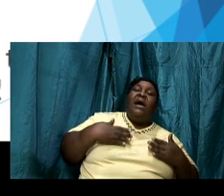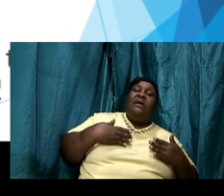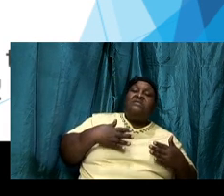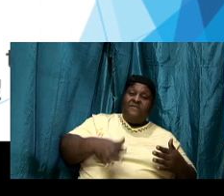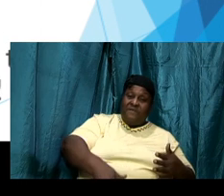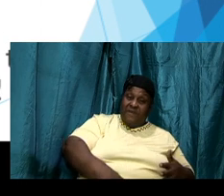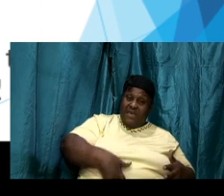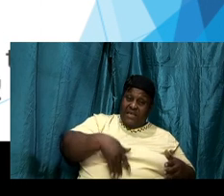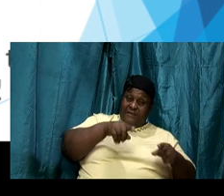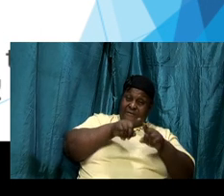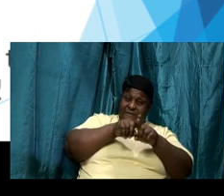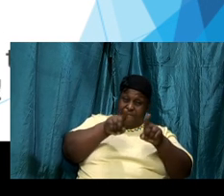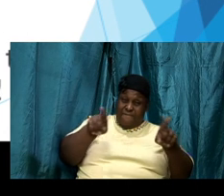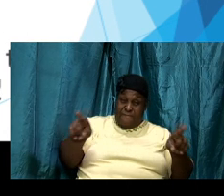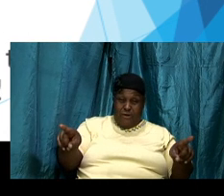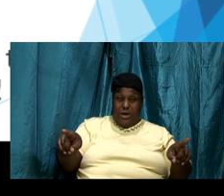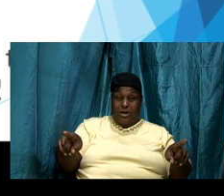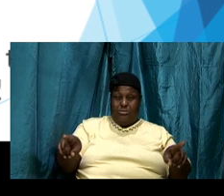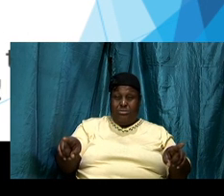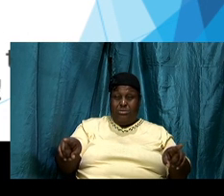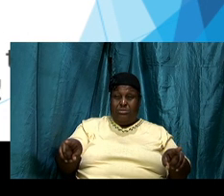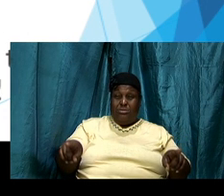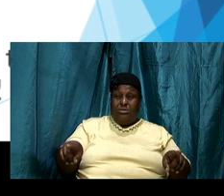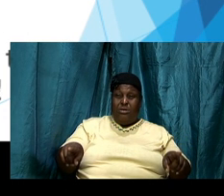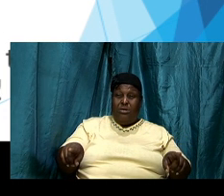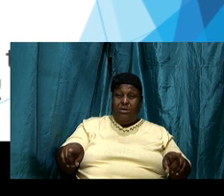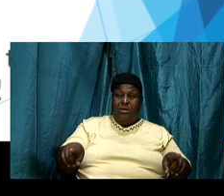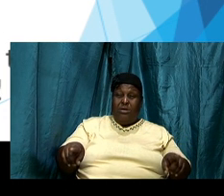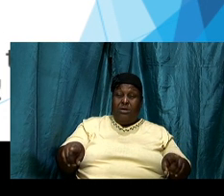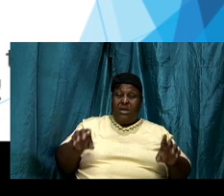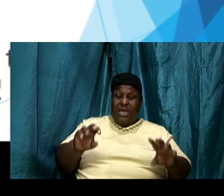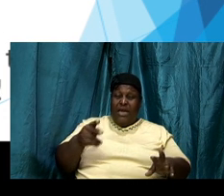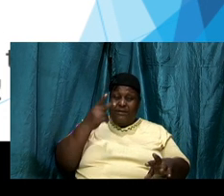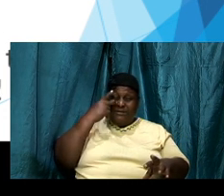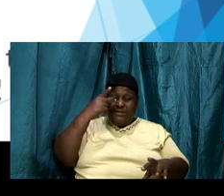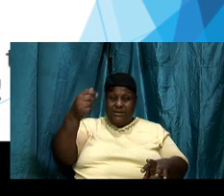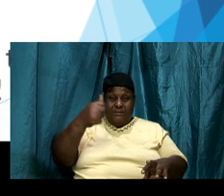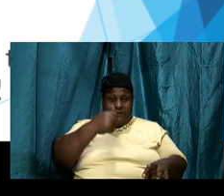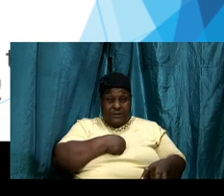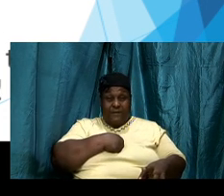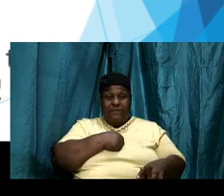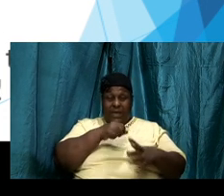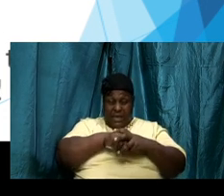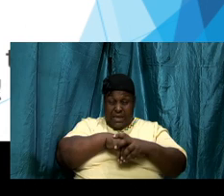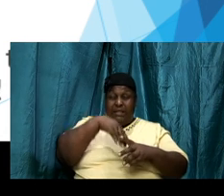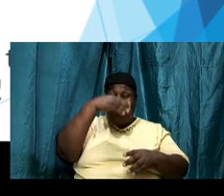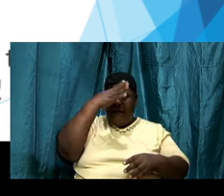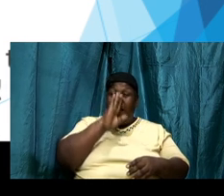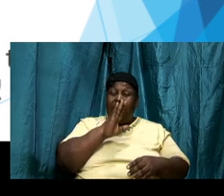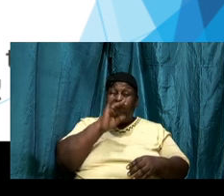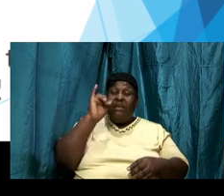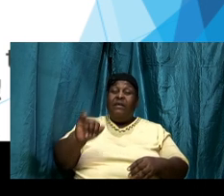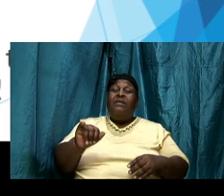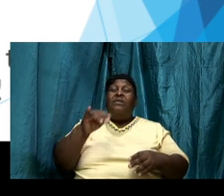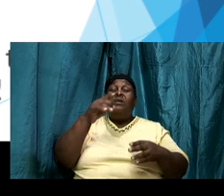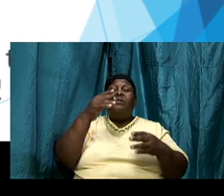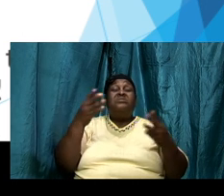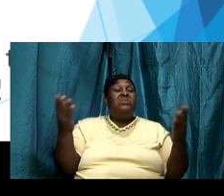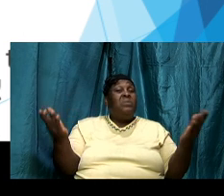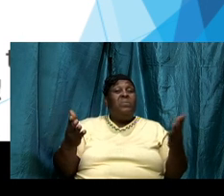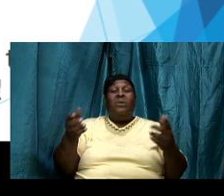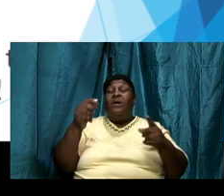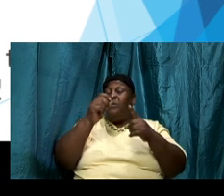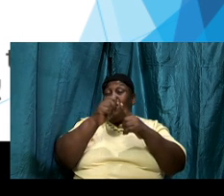God this is what the word does it divides between the soul and the spirit to